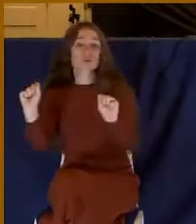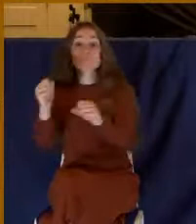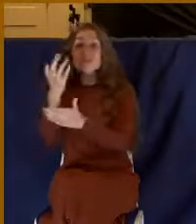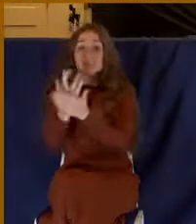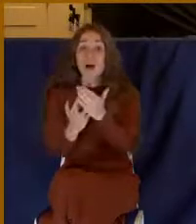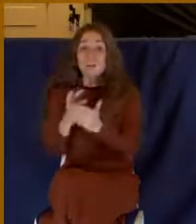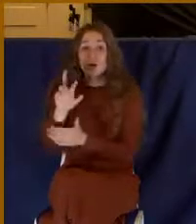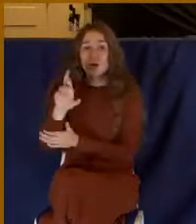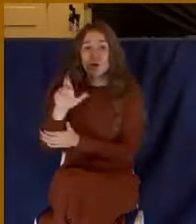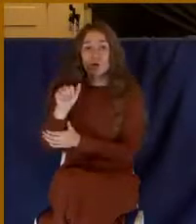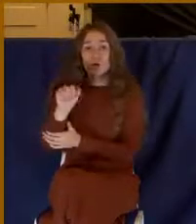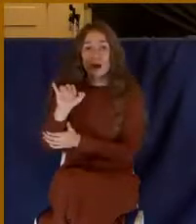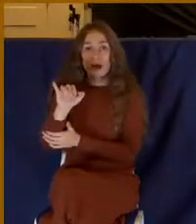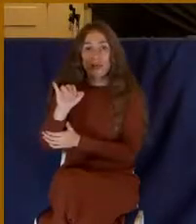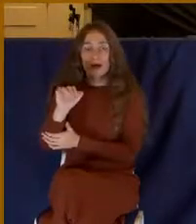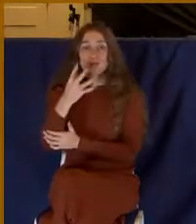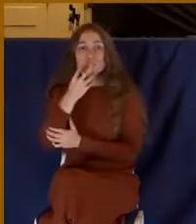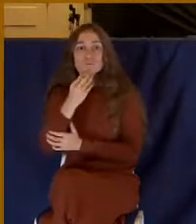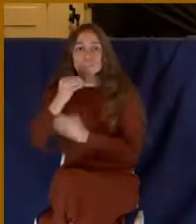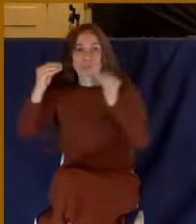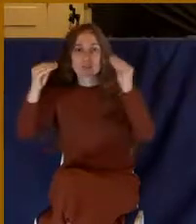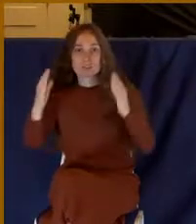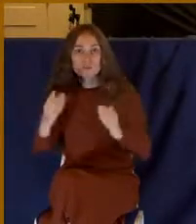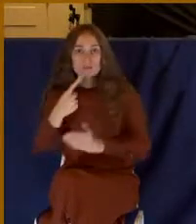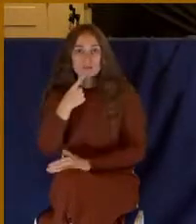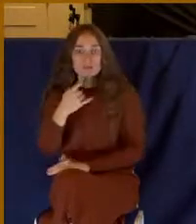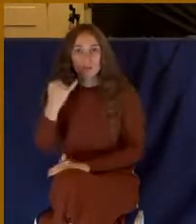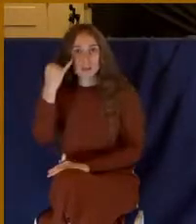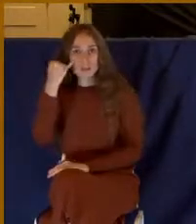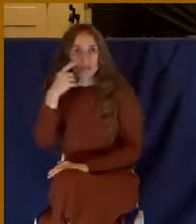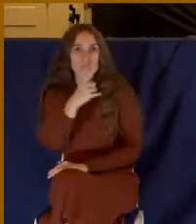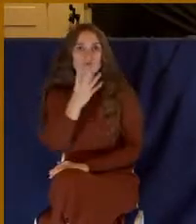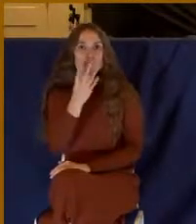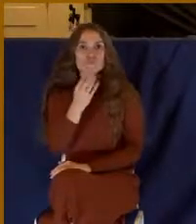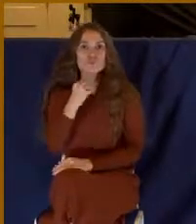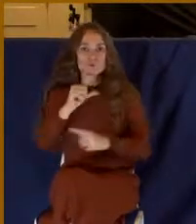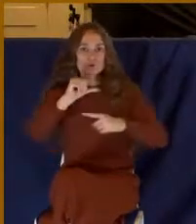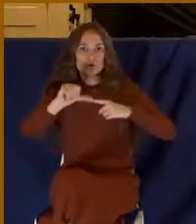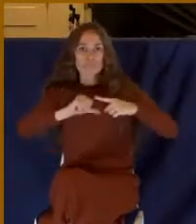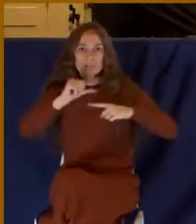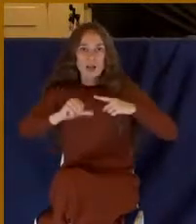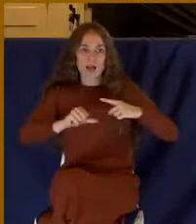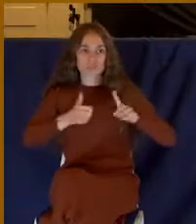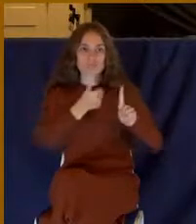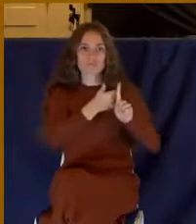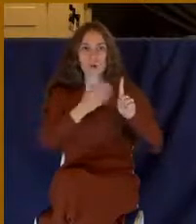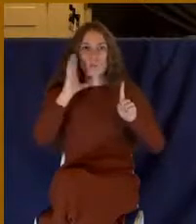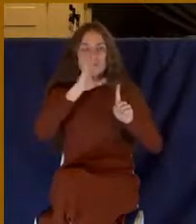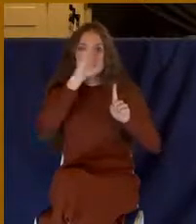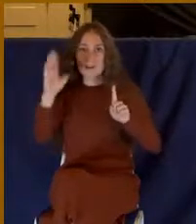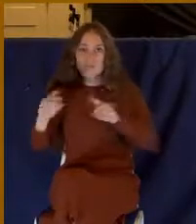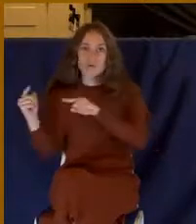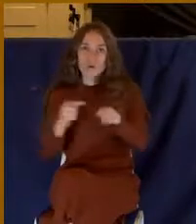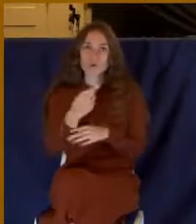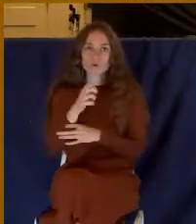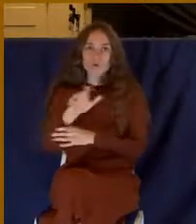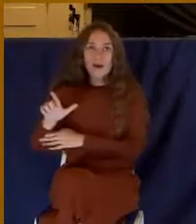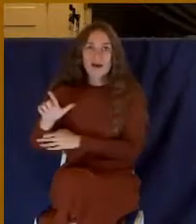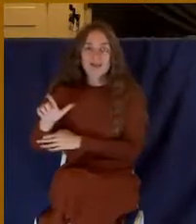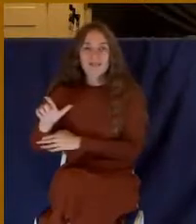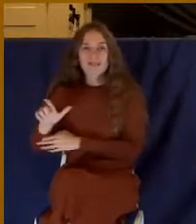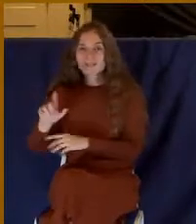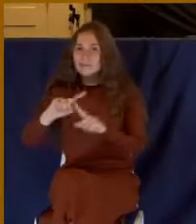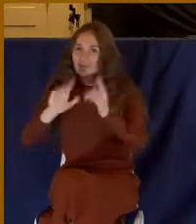if a Jew was circumcised, he would never go to hell? Let me quote to you what the Midrash says. says, God swore to Abraham that no one